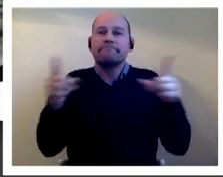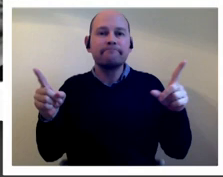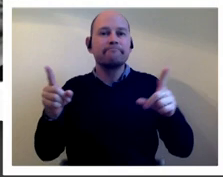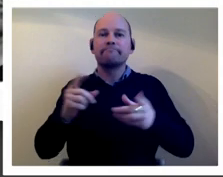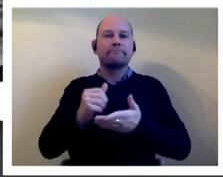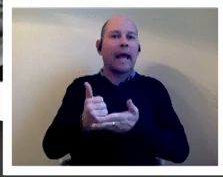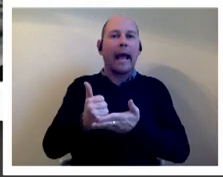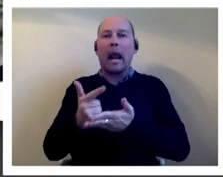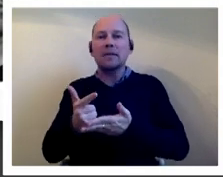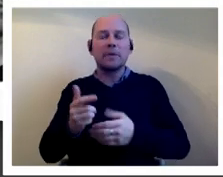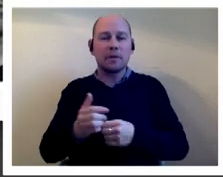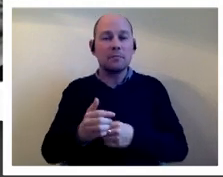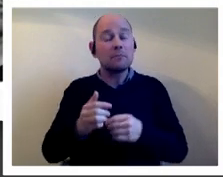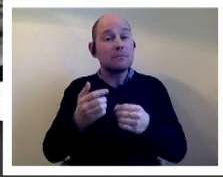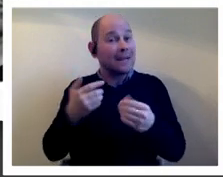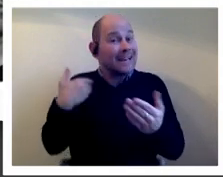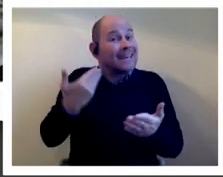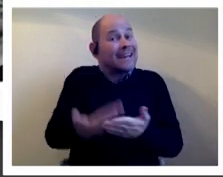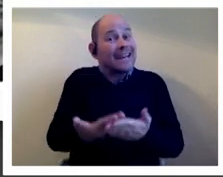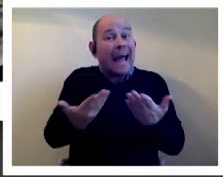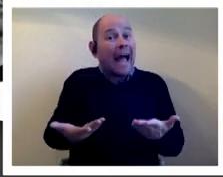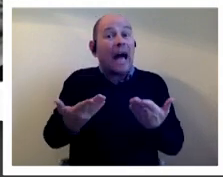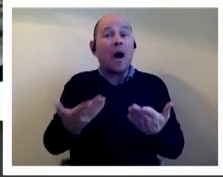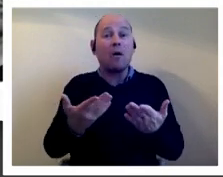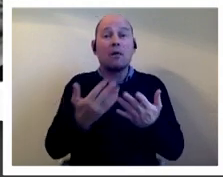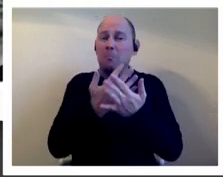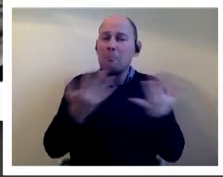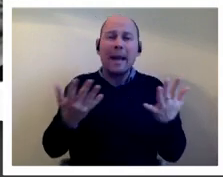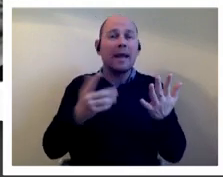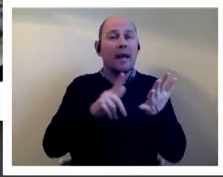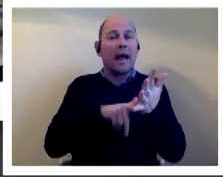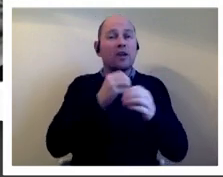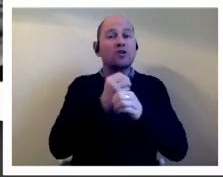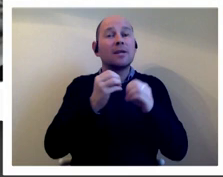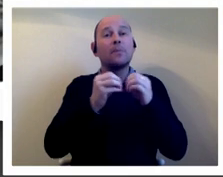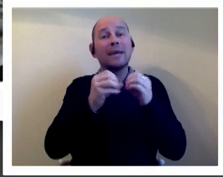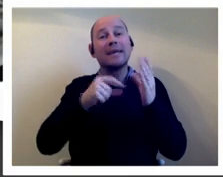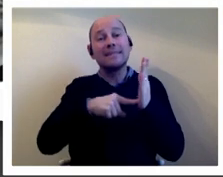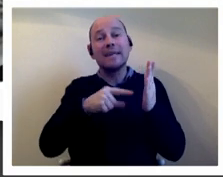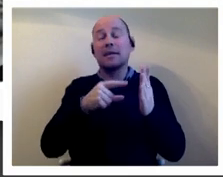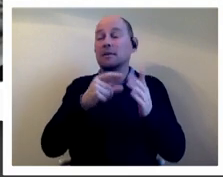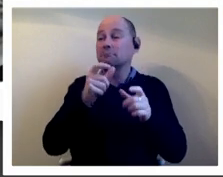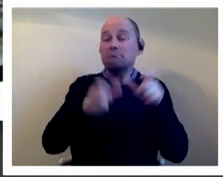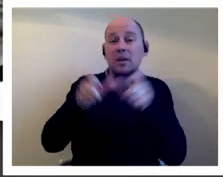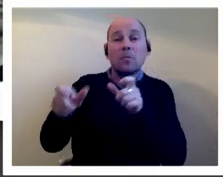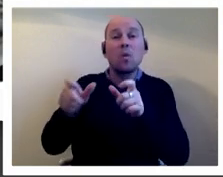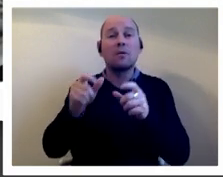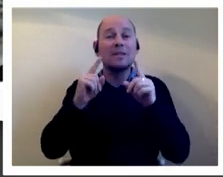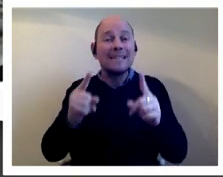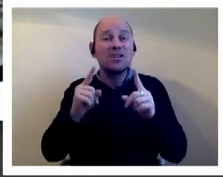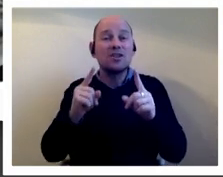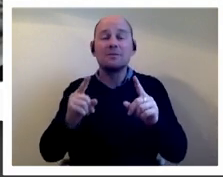now many lgbt plus teachers who were around in the 80s and 90s still feel unable to come out in the workplace